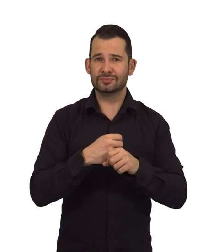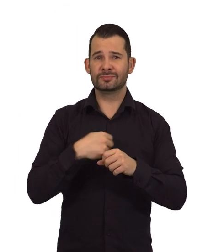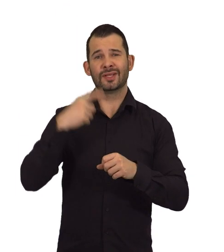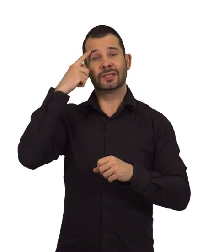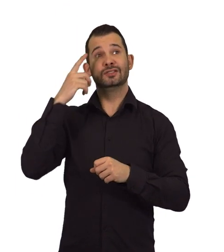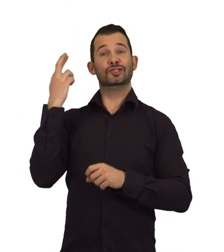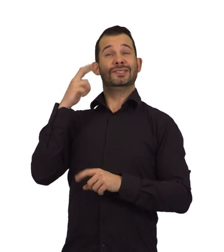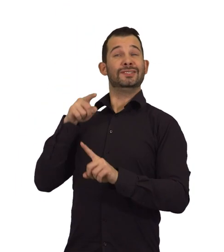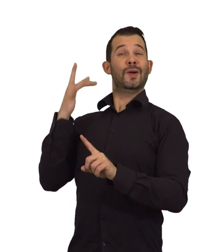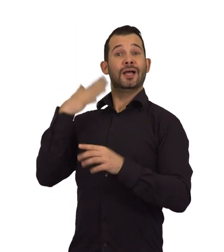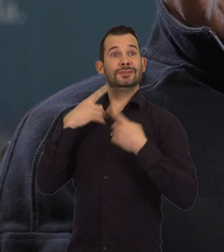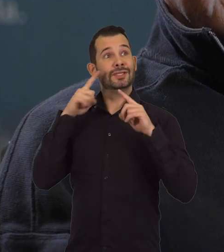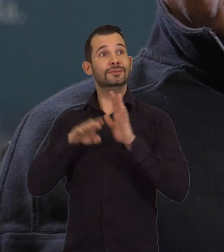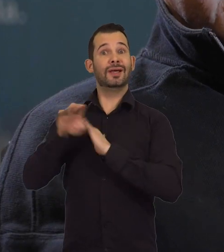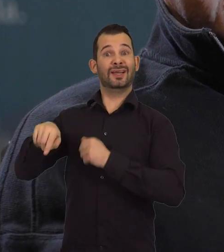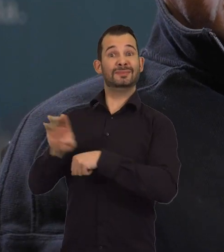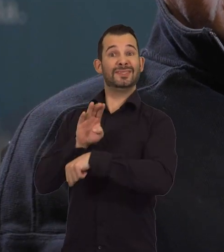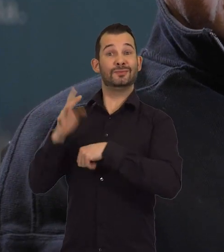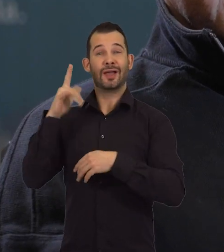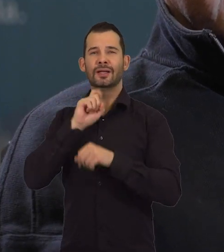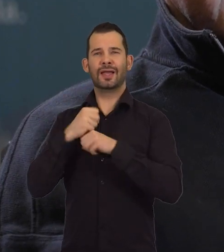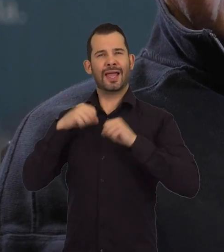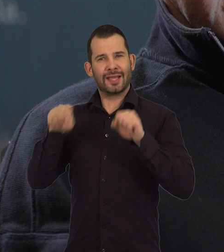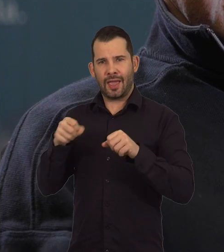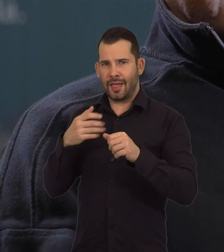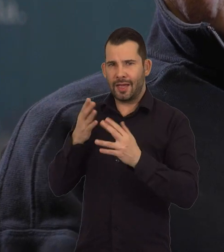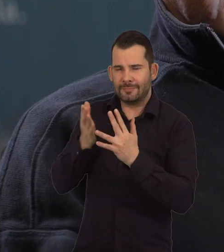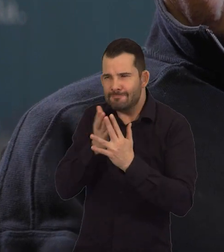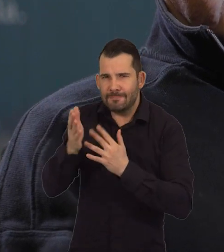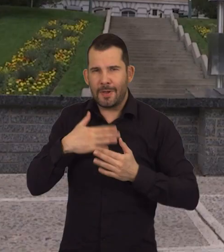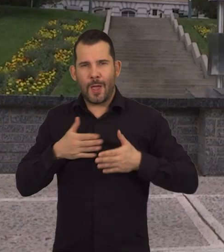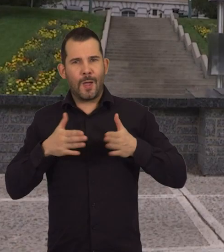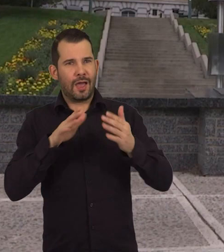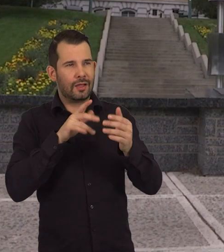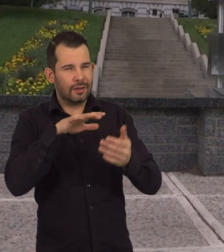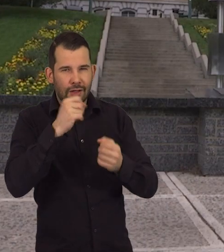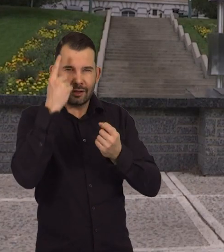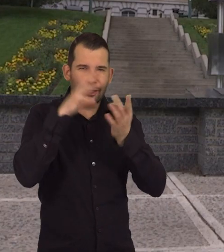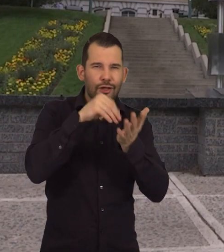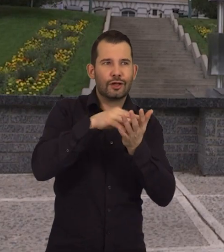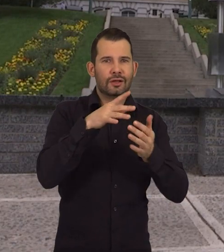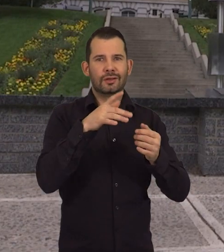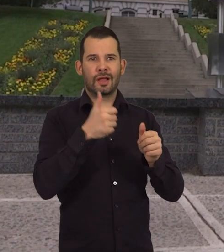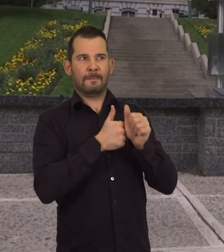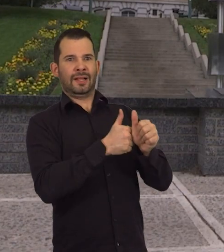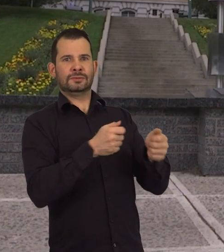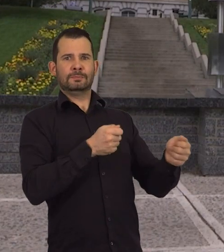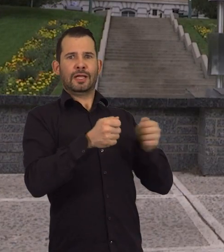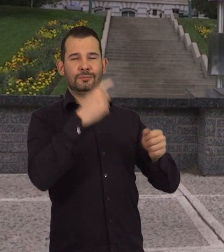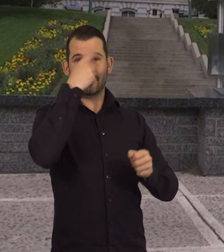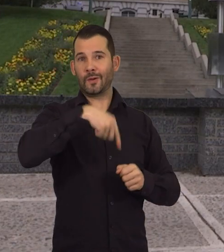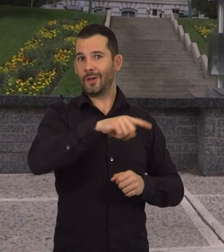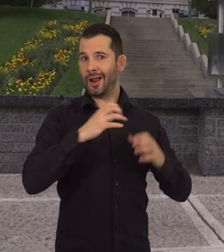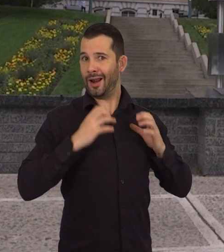I guess the reason for my success in the business really is to be able to make my way through the compliance management